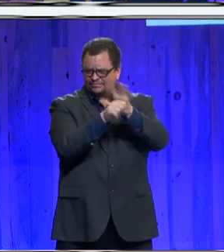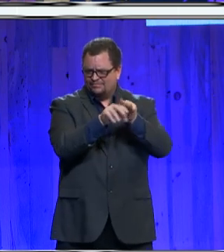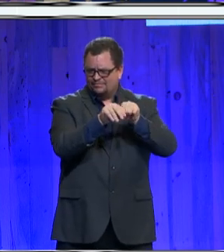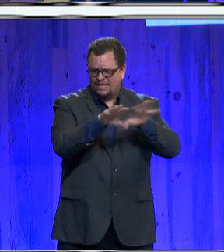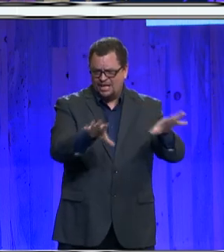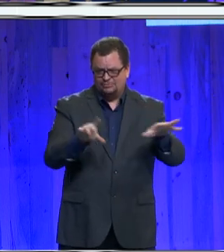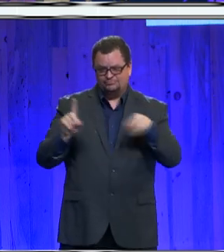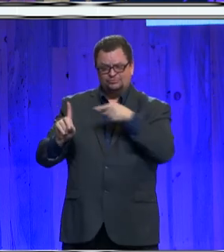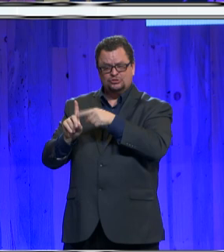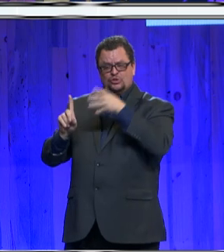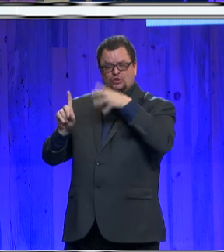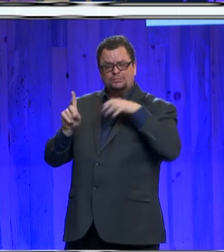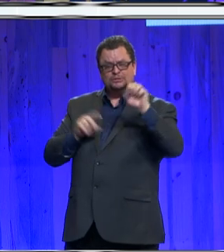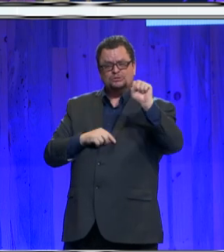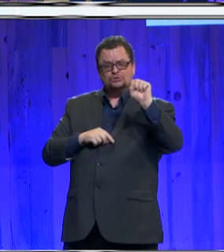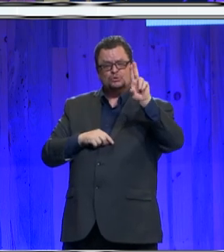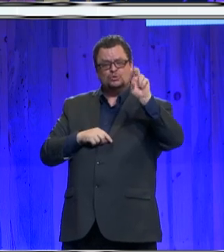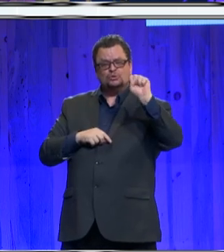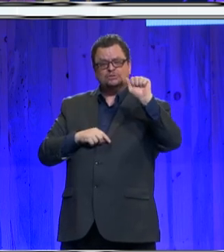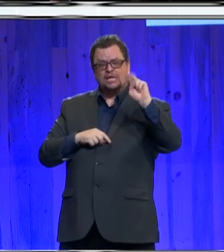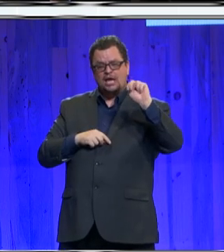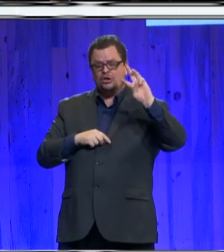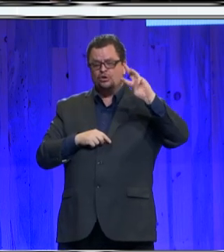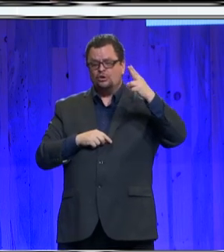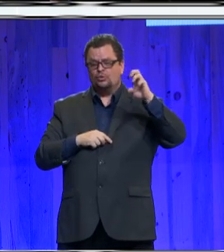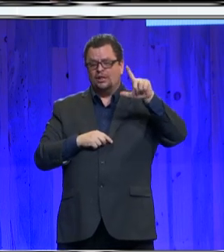staff. Applause